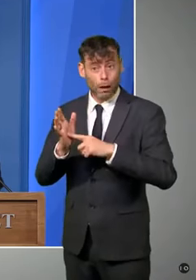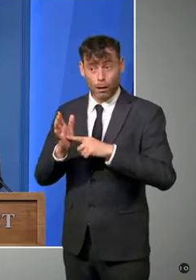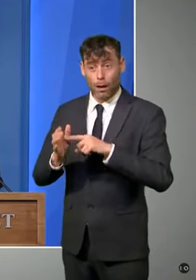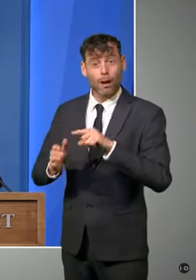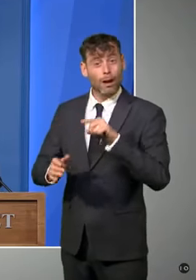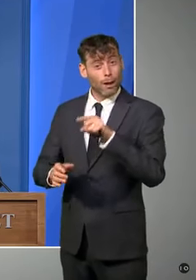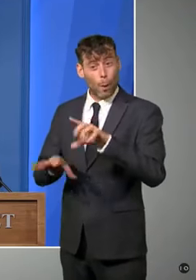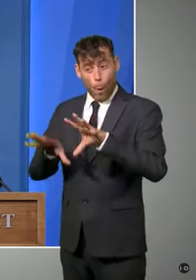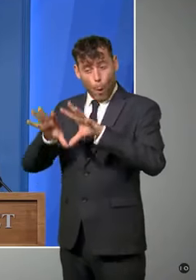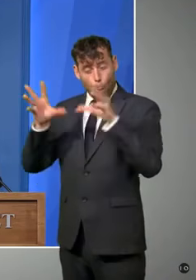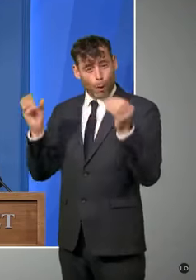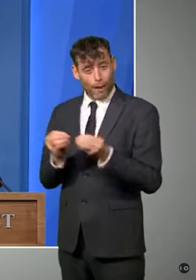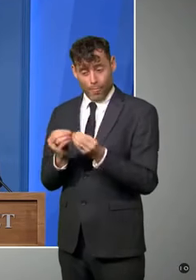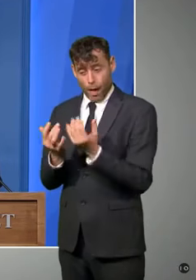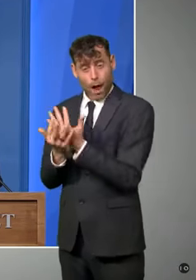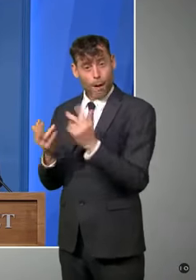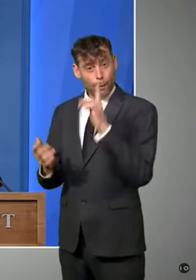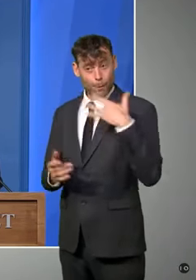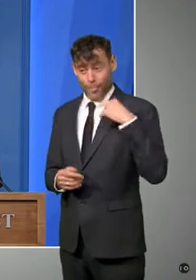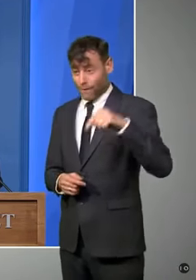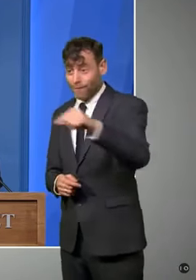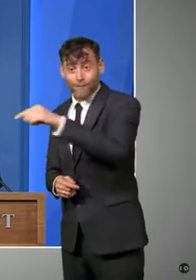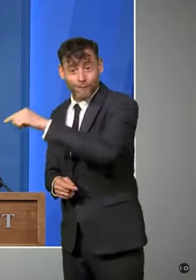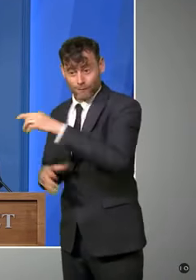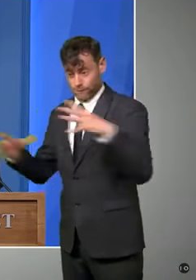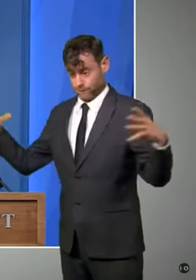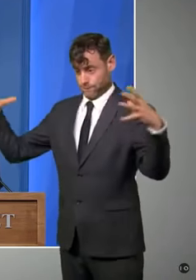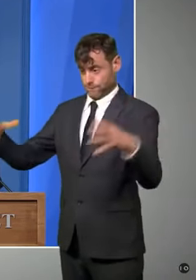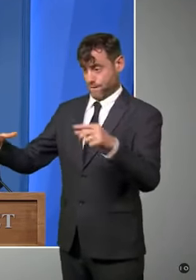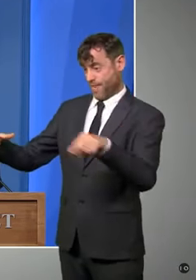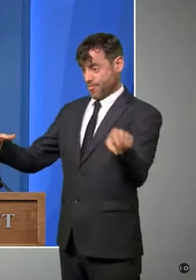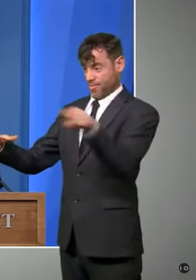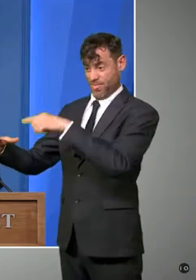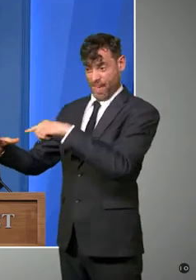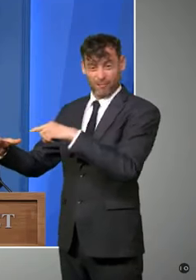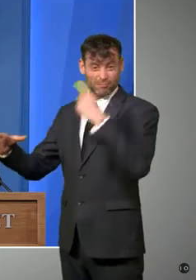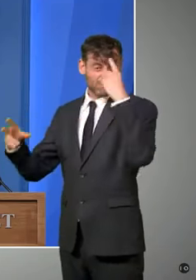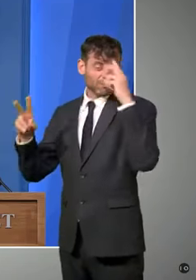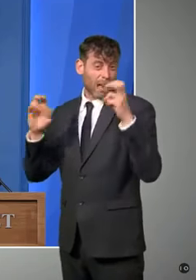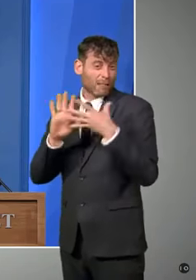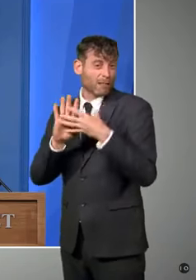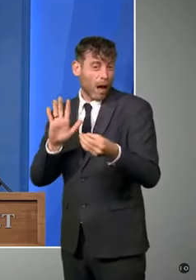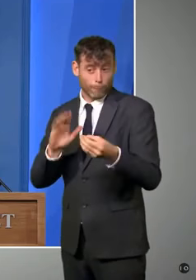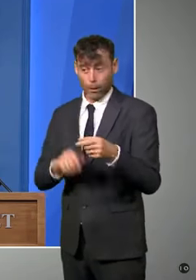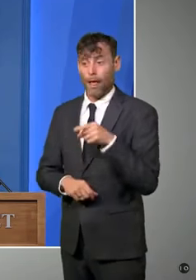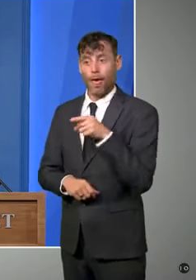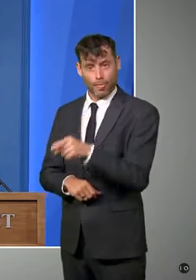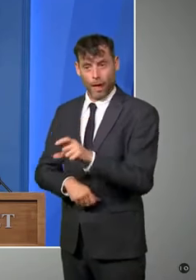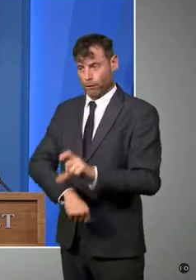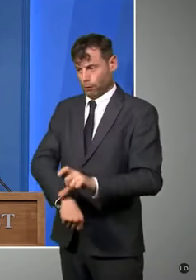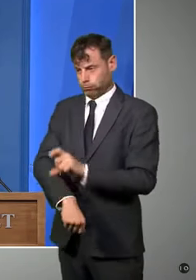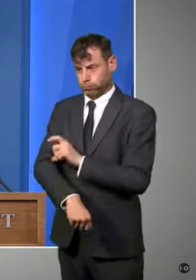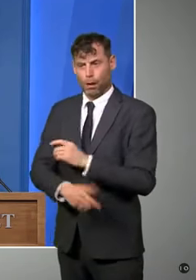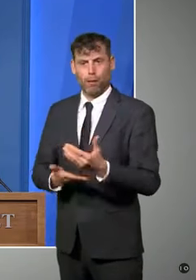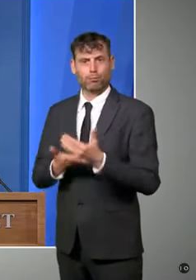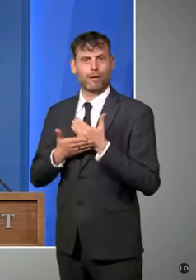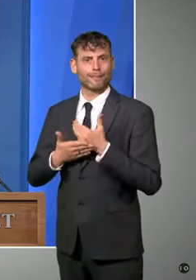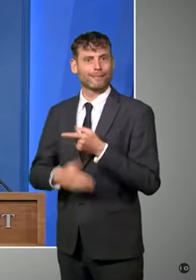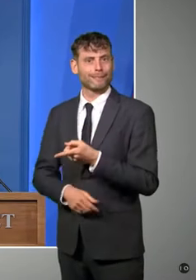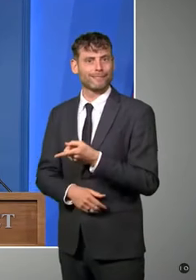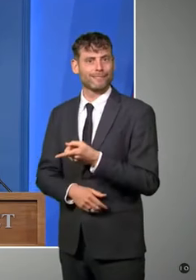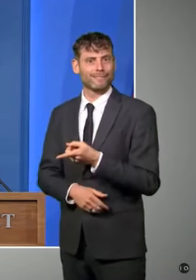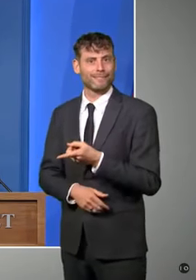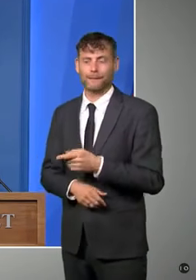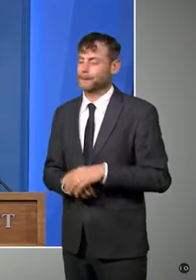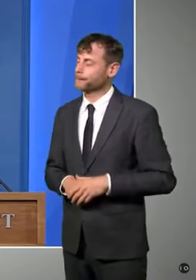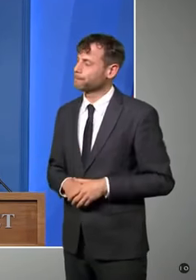against COVID-19. So we're making great strides, but this hasn't happened by accident. The success is down to the